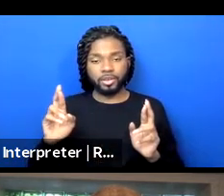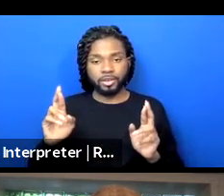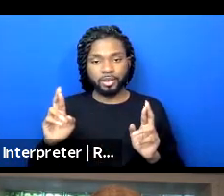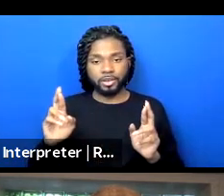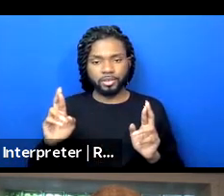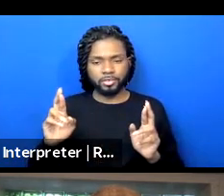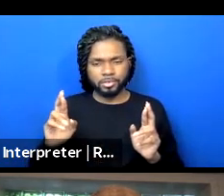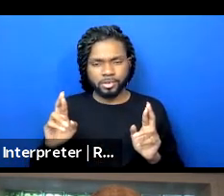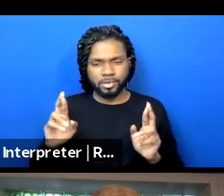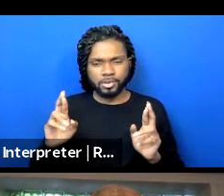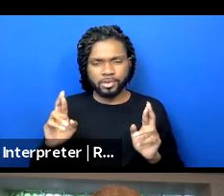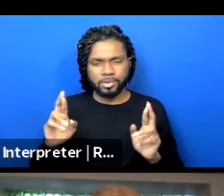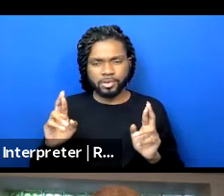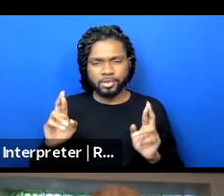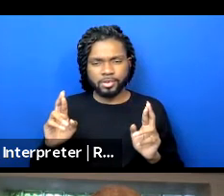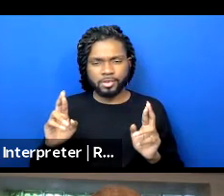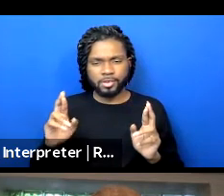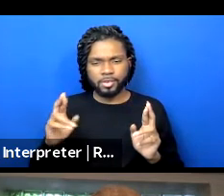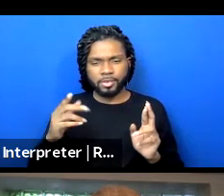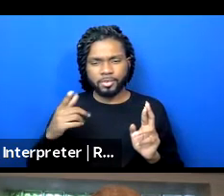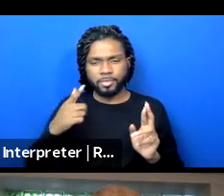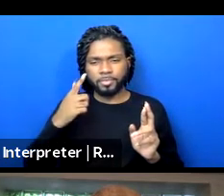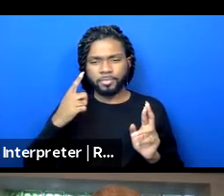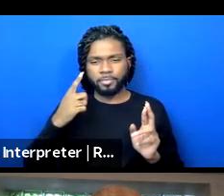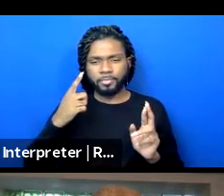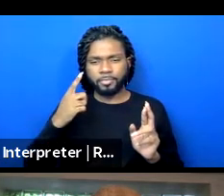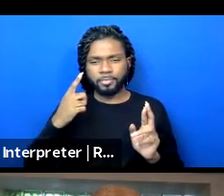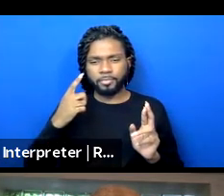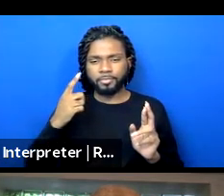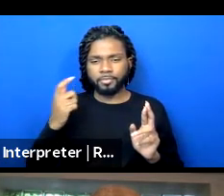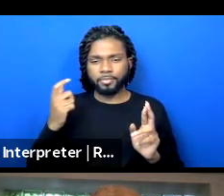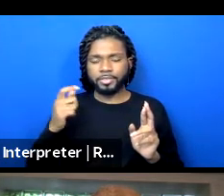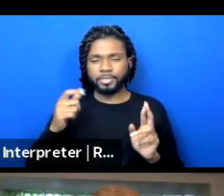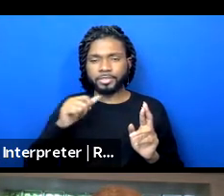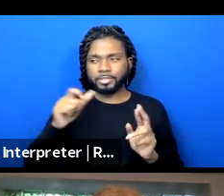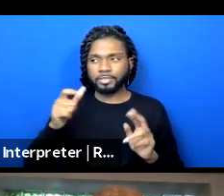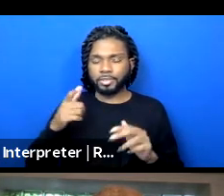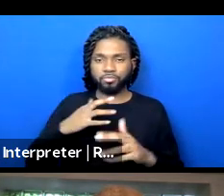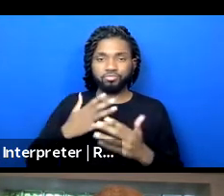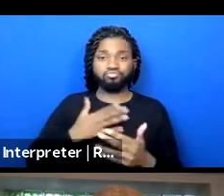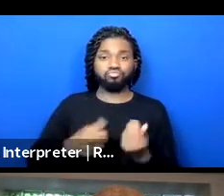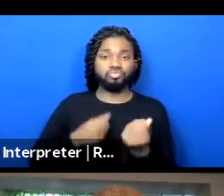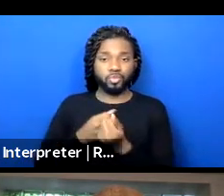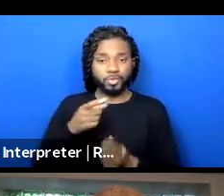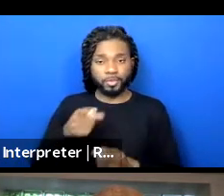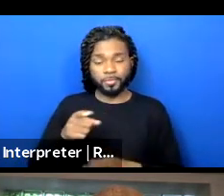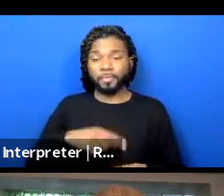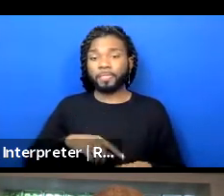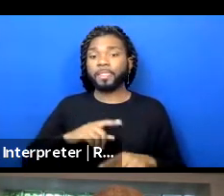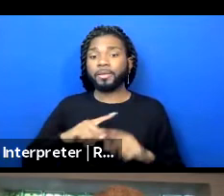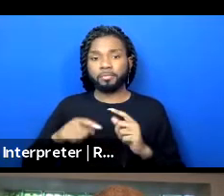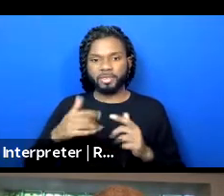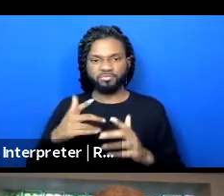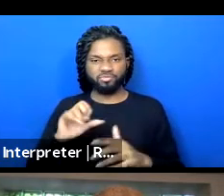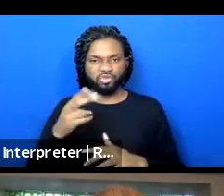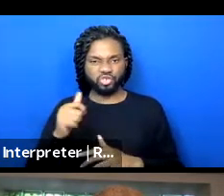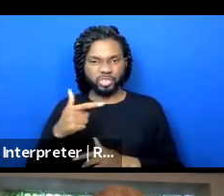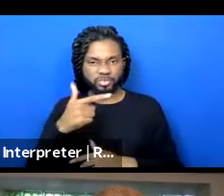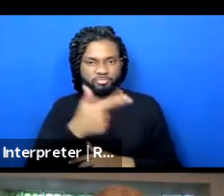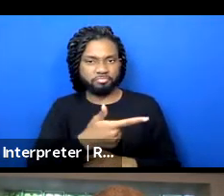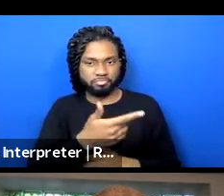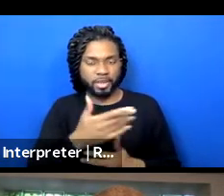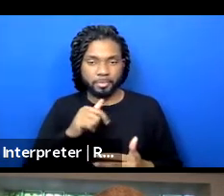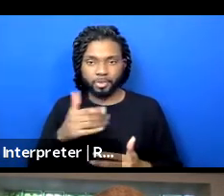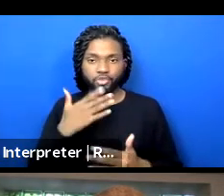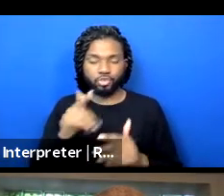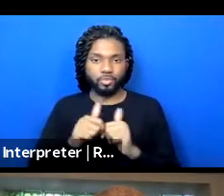reflect back from the Padlet. Yeah. One of the, one of the things that I said in the end is like, what is it? And it's also what we've been